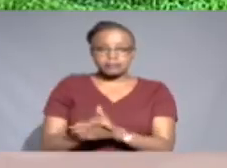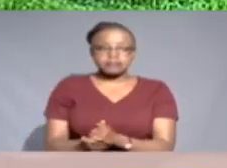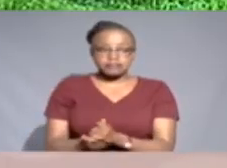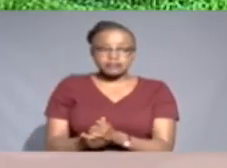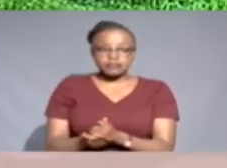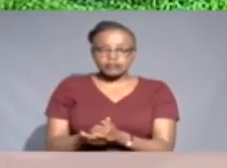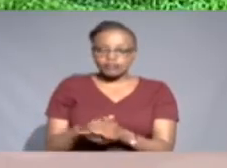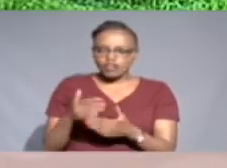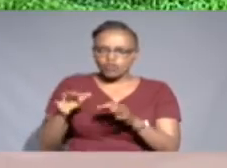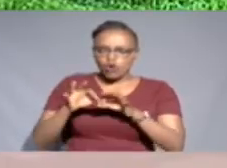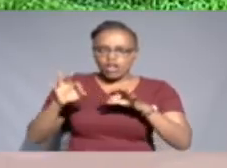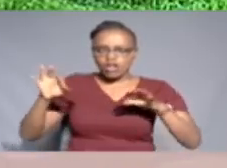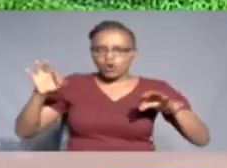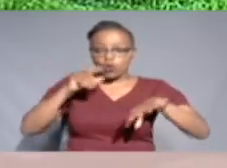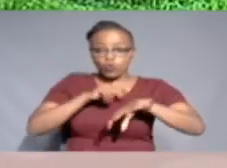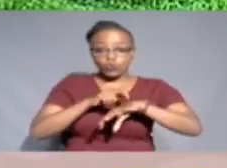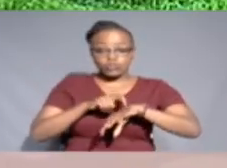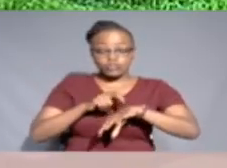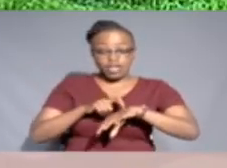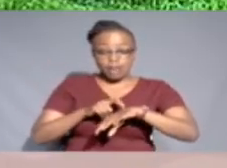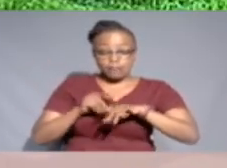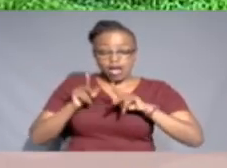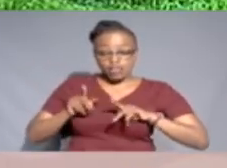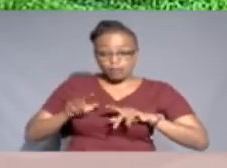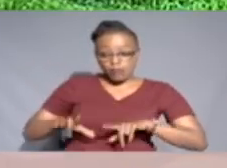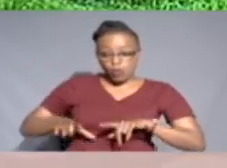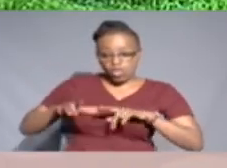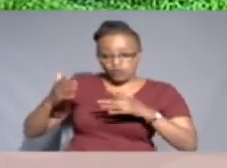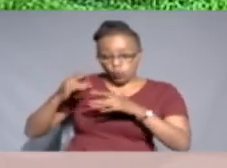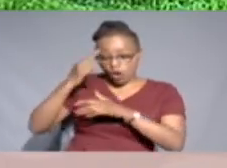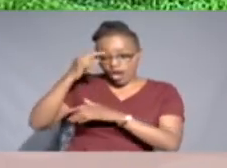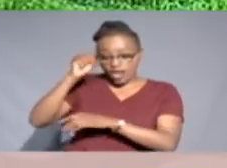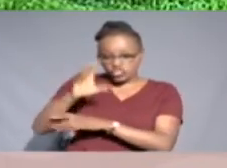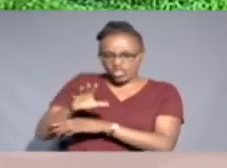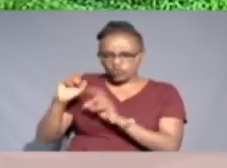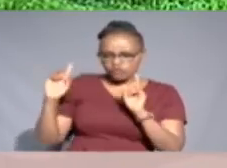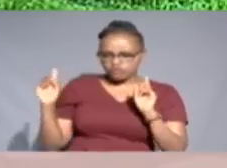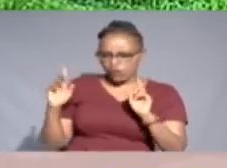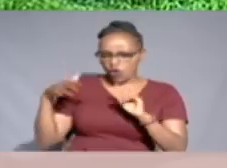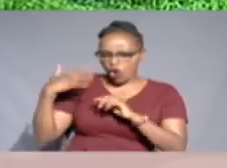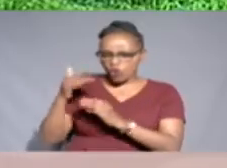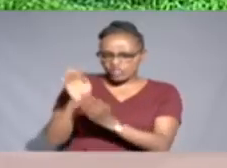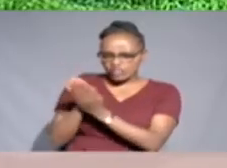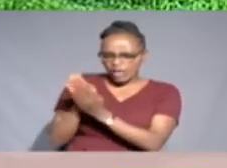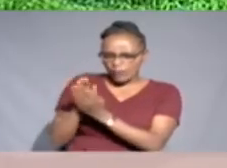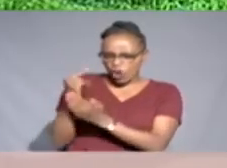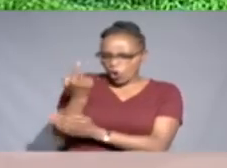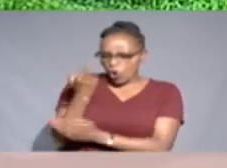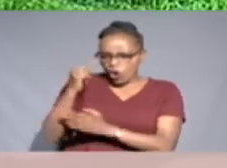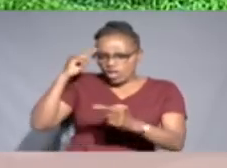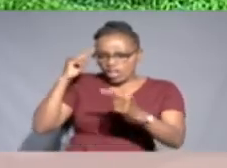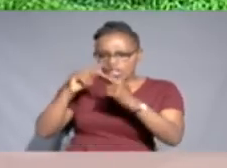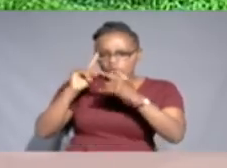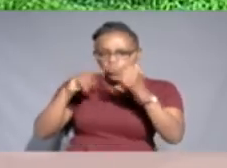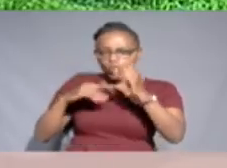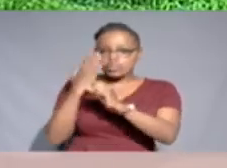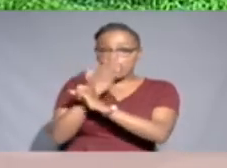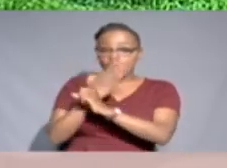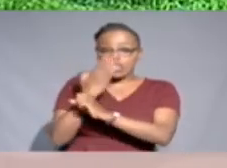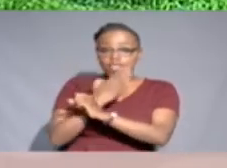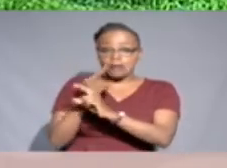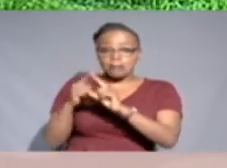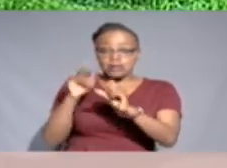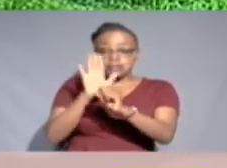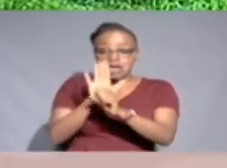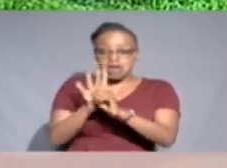And for a long time, pastoralists, especially in Cagiato, have kept their cattle primarily for meat. But now,